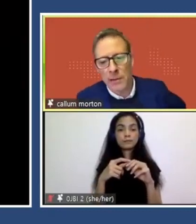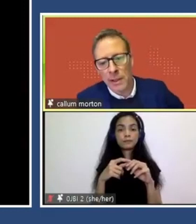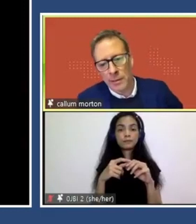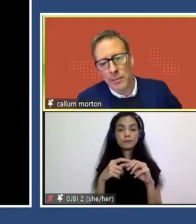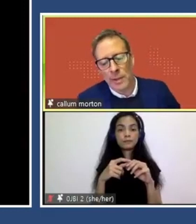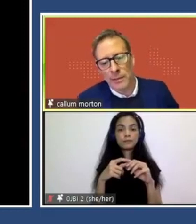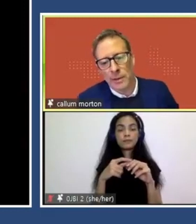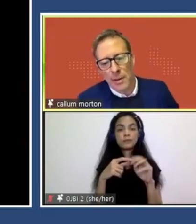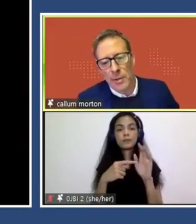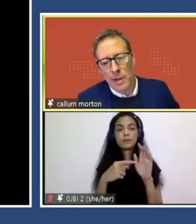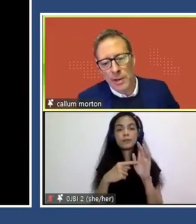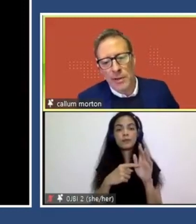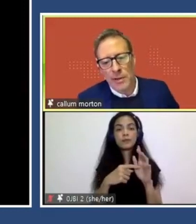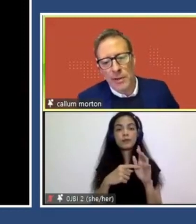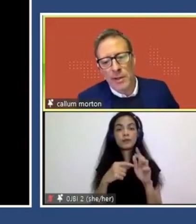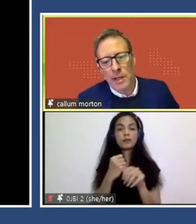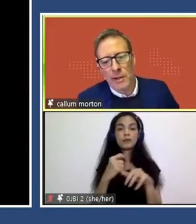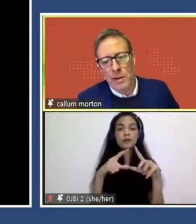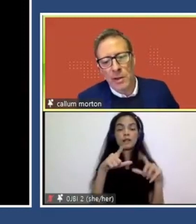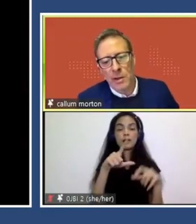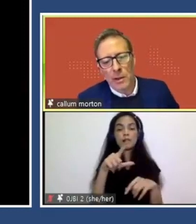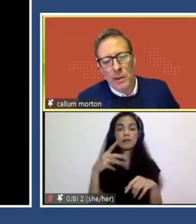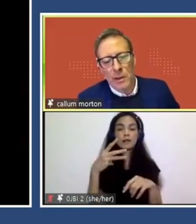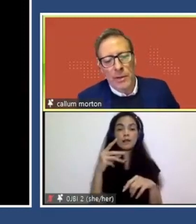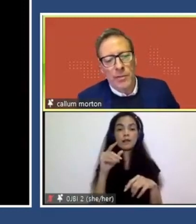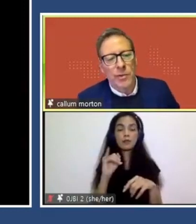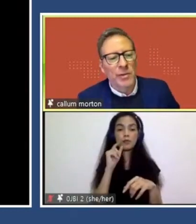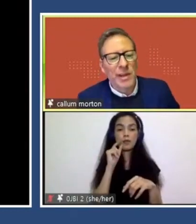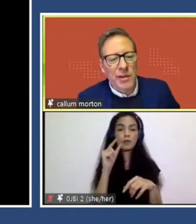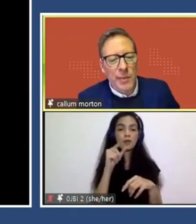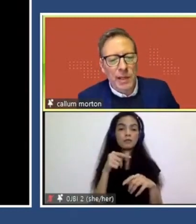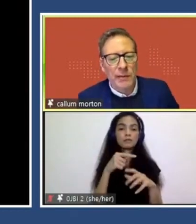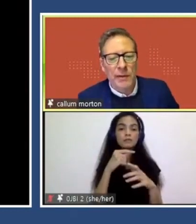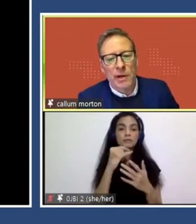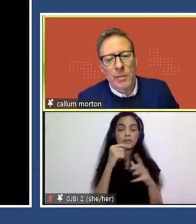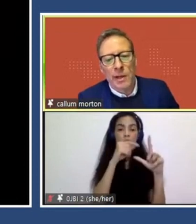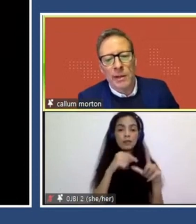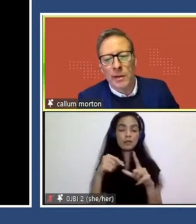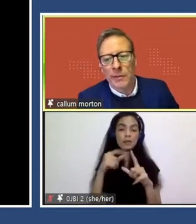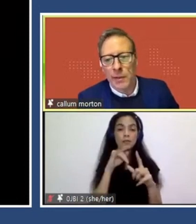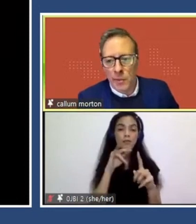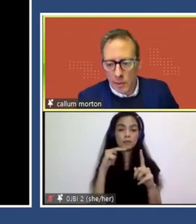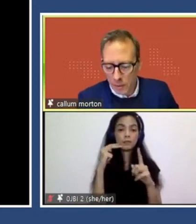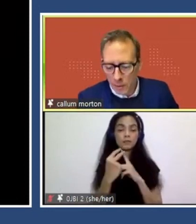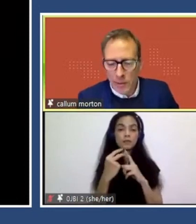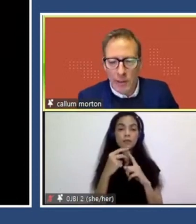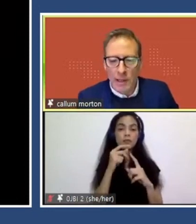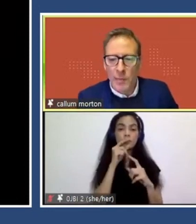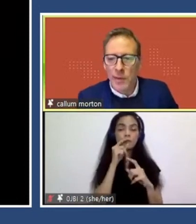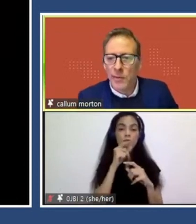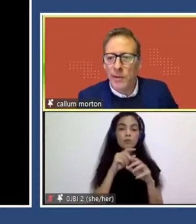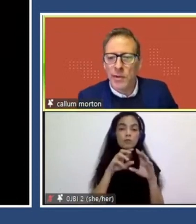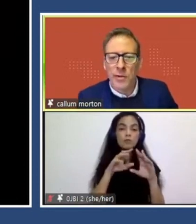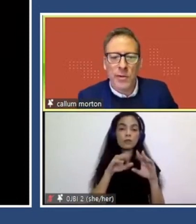gallery at, at Monarch Design and Architecture, this kind of retrospective and timeline of their work,